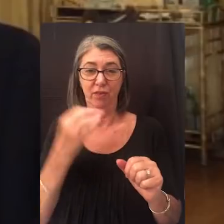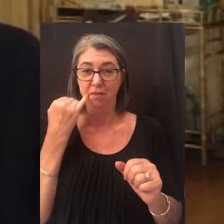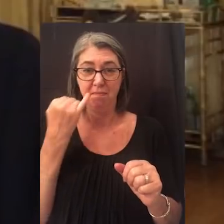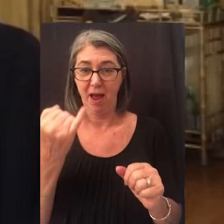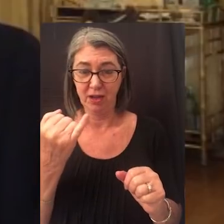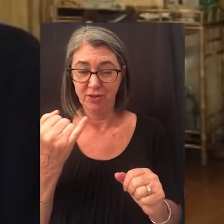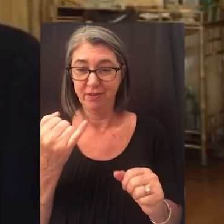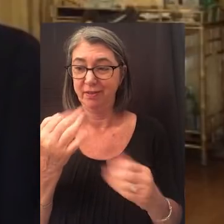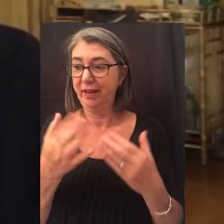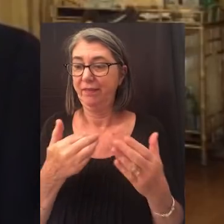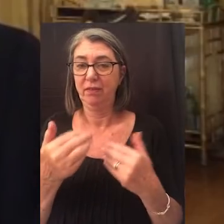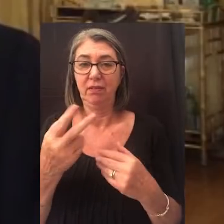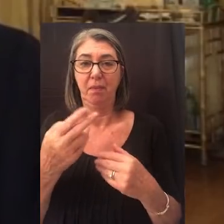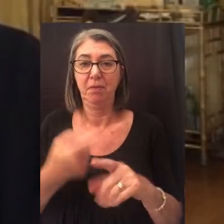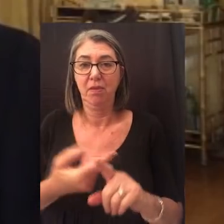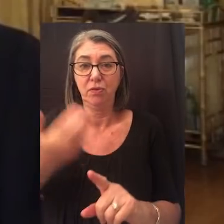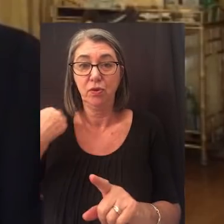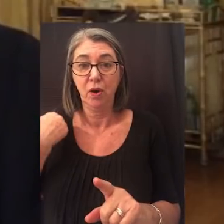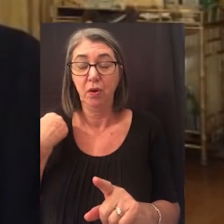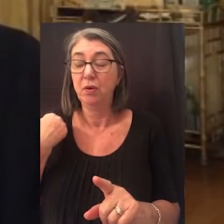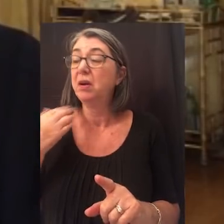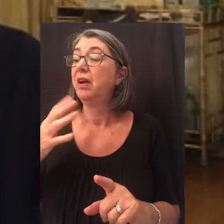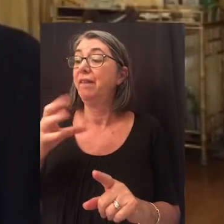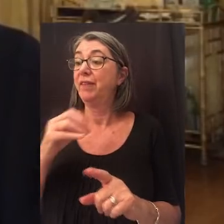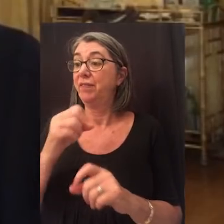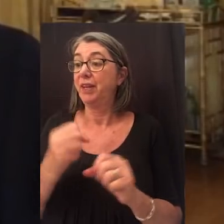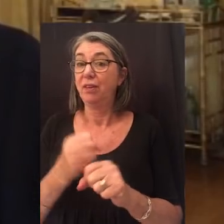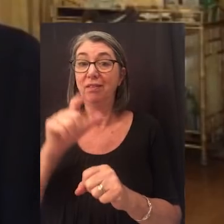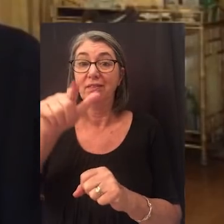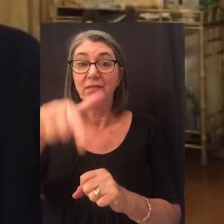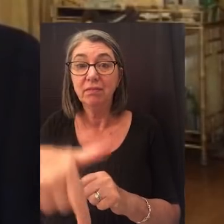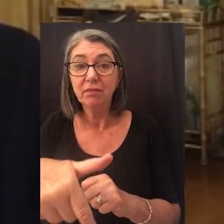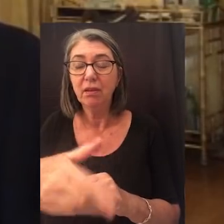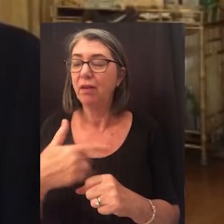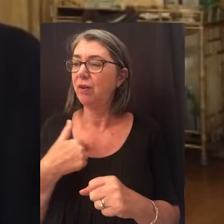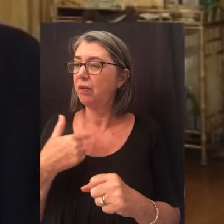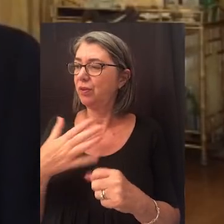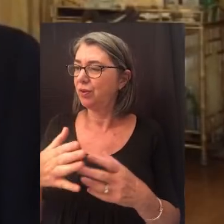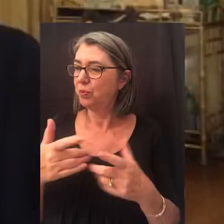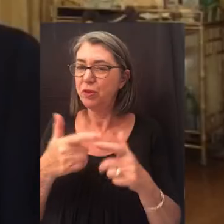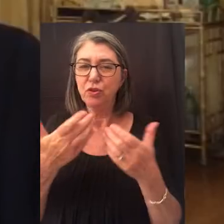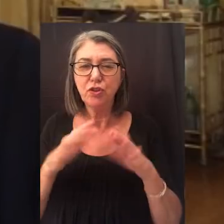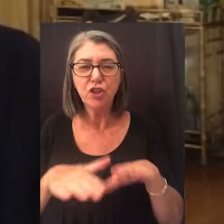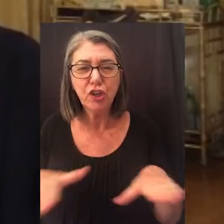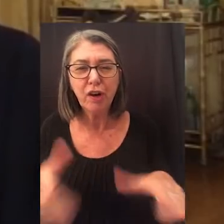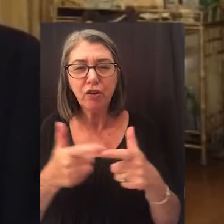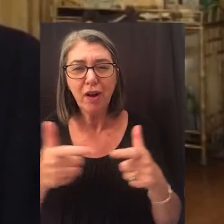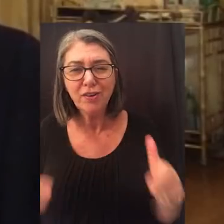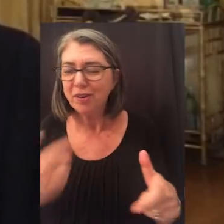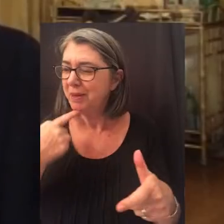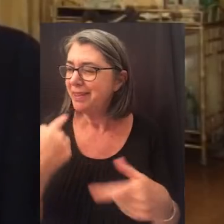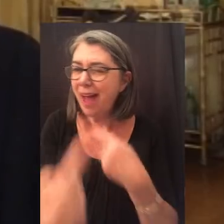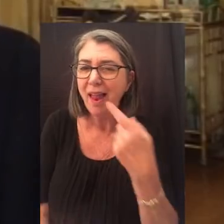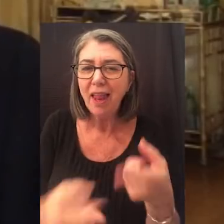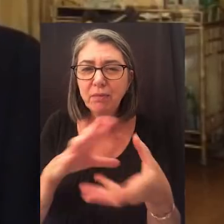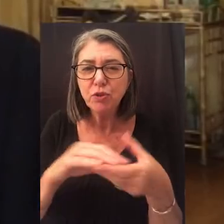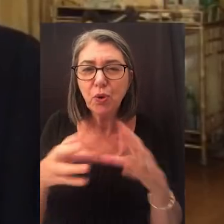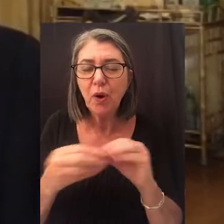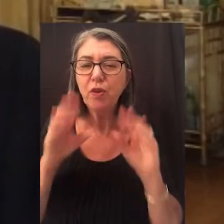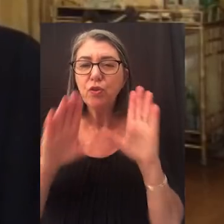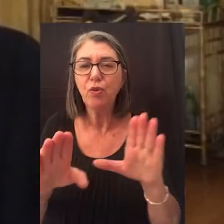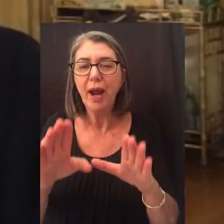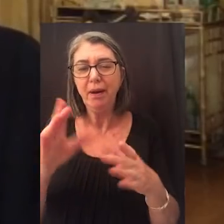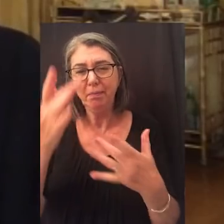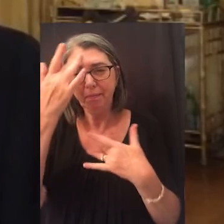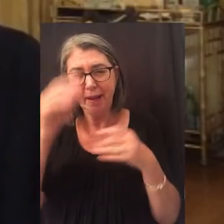a couple months ago. Fifty years from now, you'll regale your children and grandchildren with tales of the great pandemic of